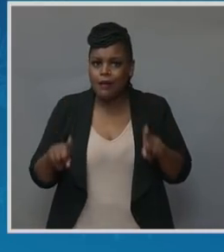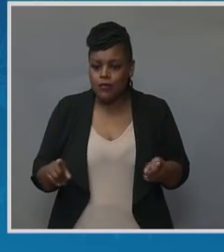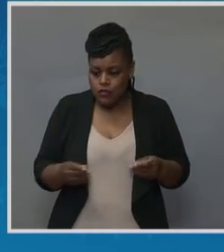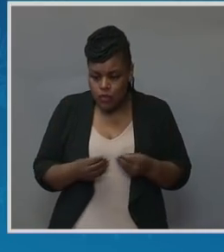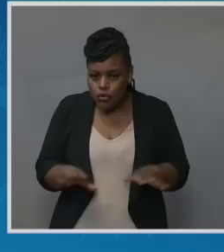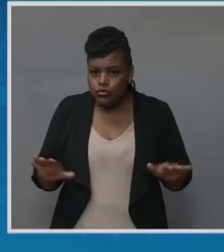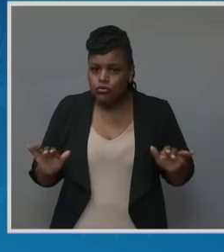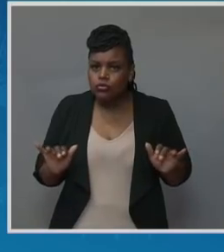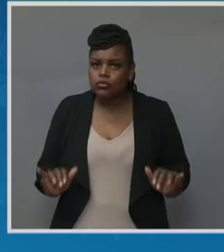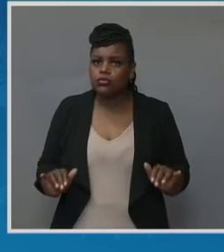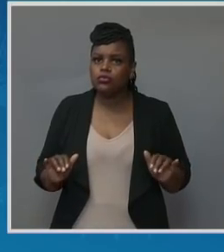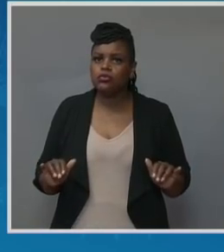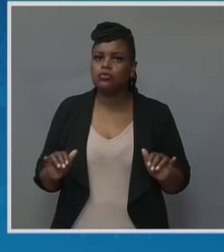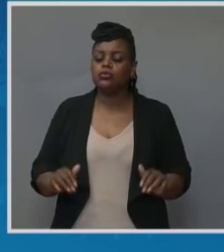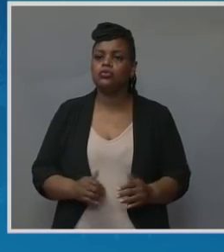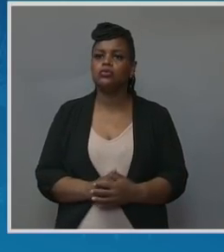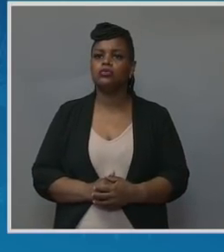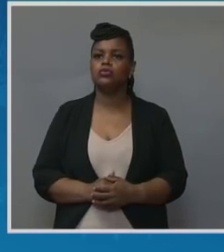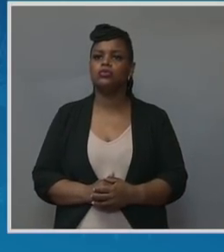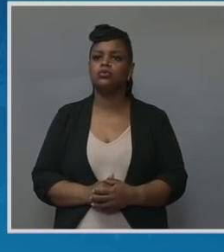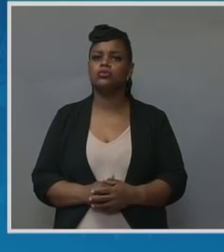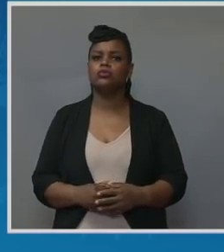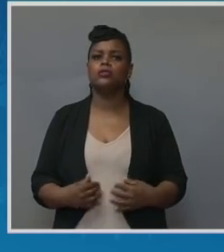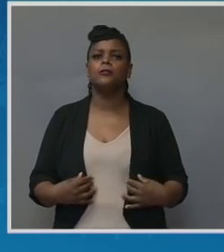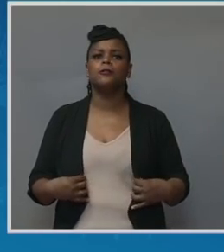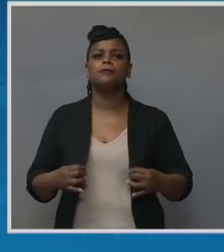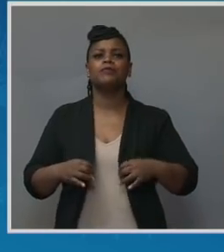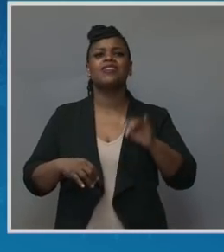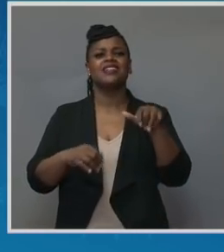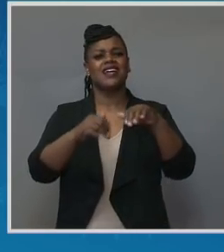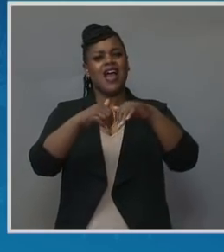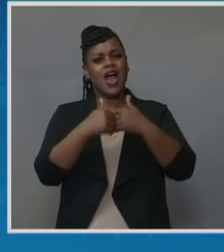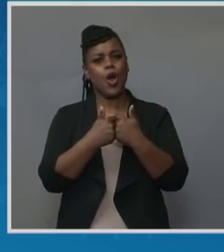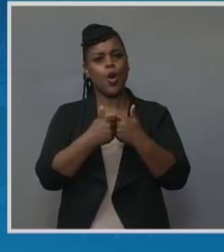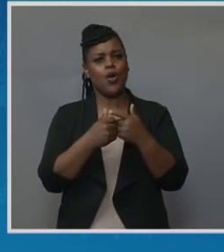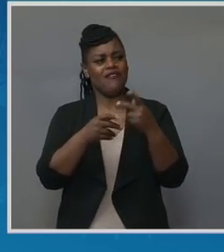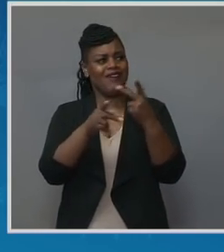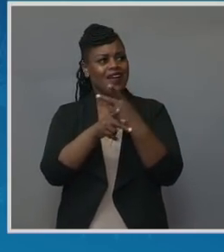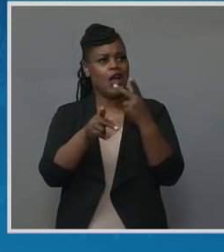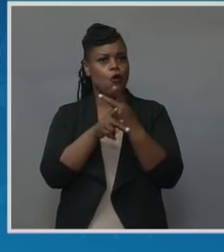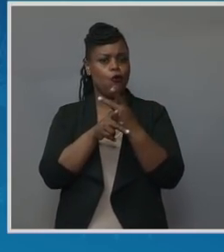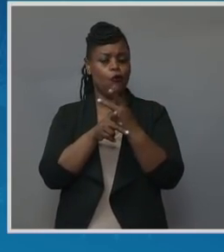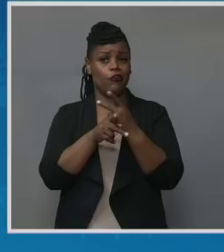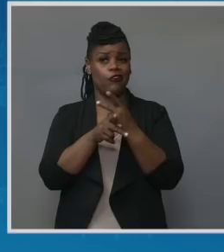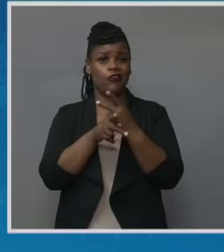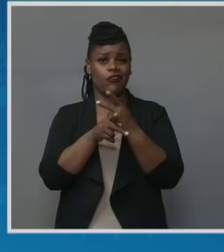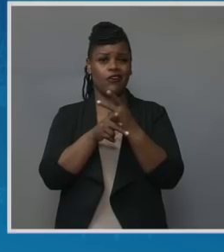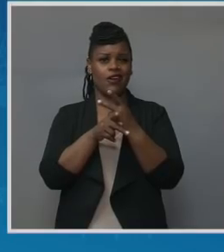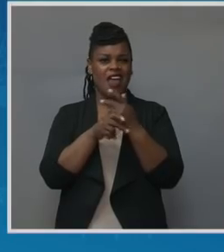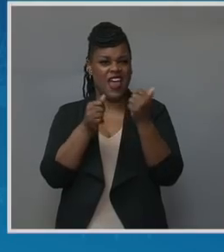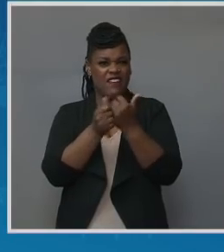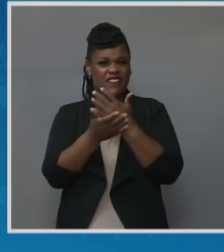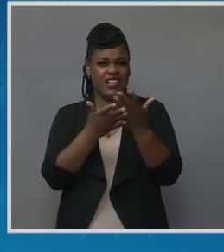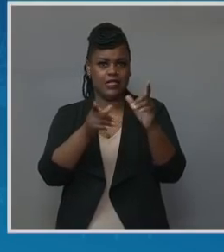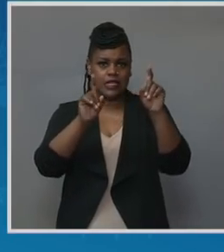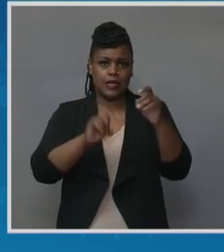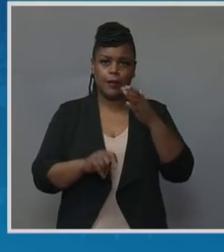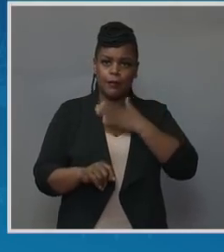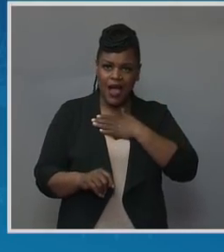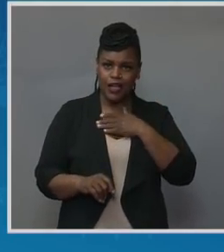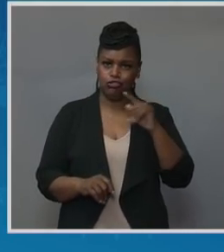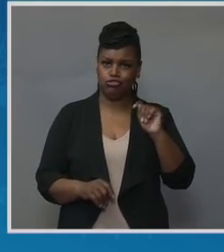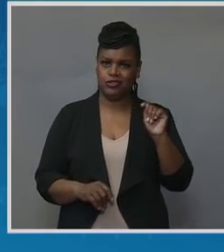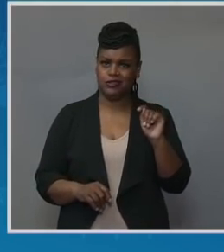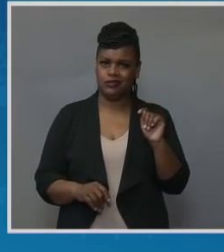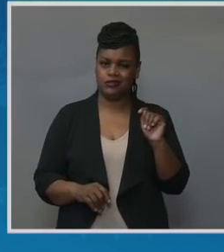So, and that was the way that it was found was protein in my urine. So, it's those missteps, missteps of